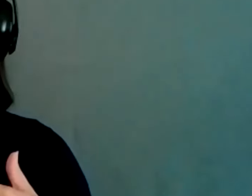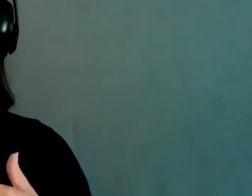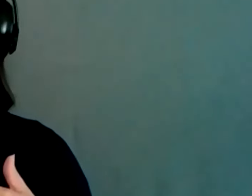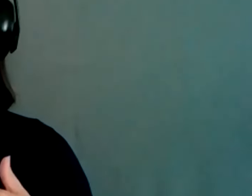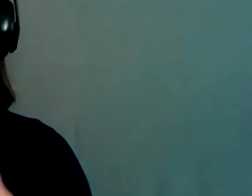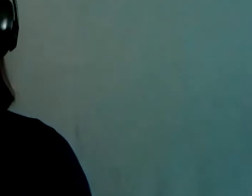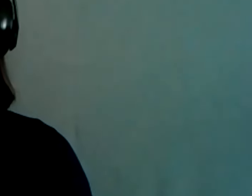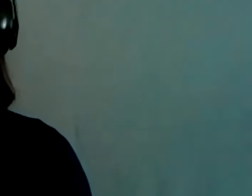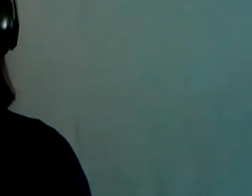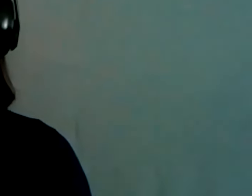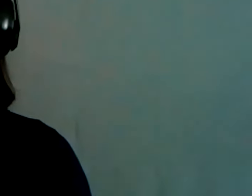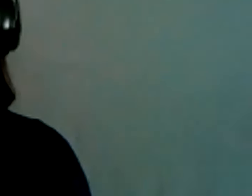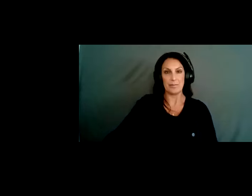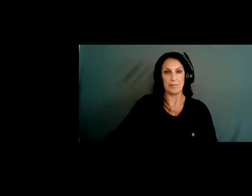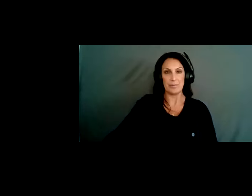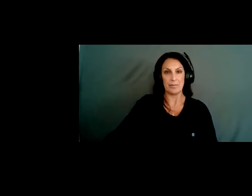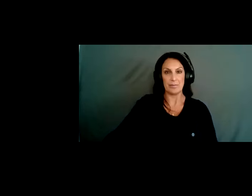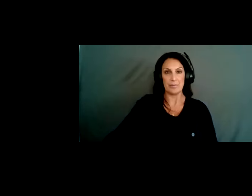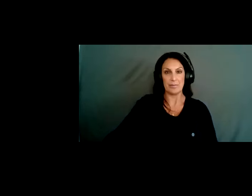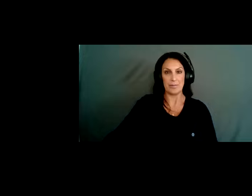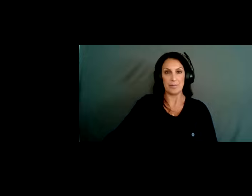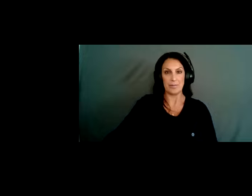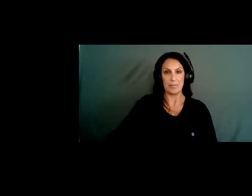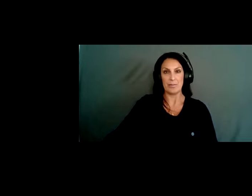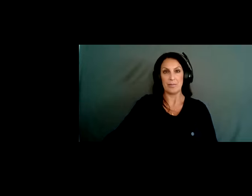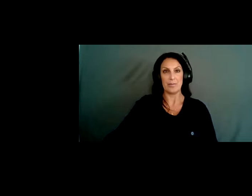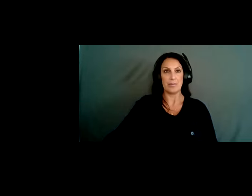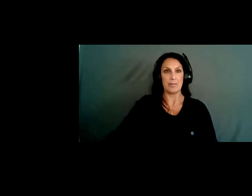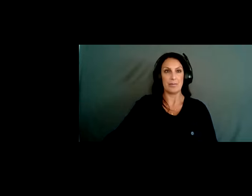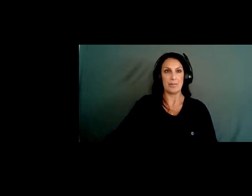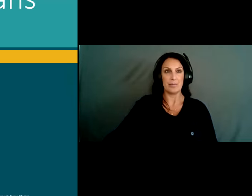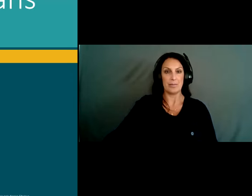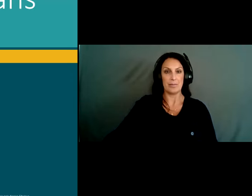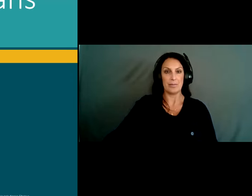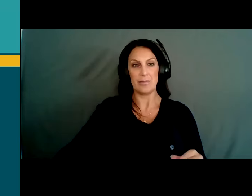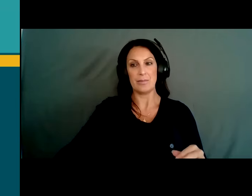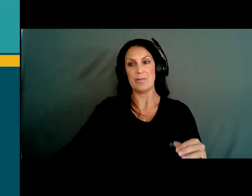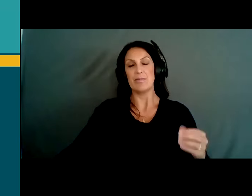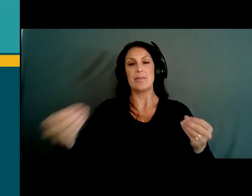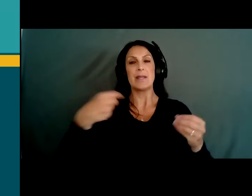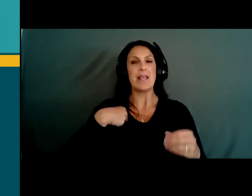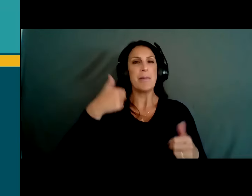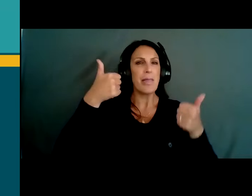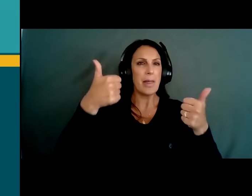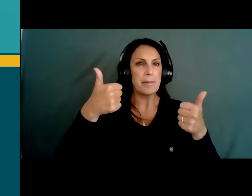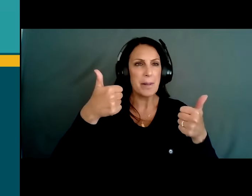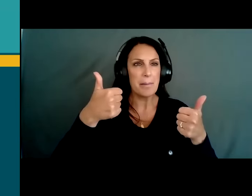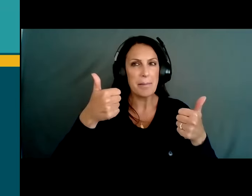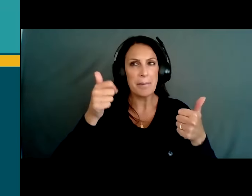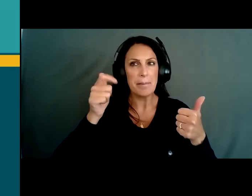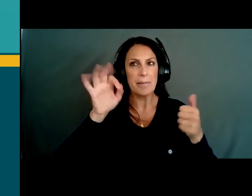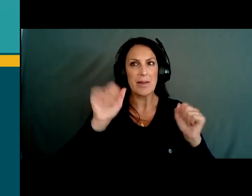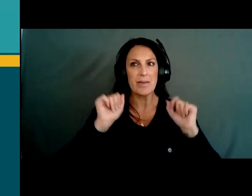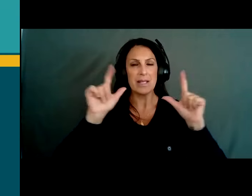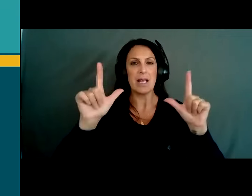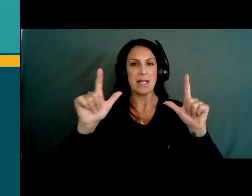pull up my slides real quick. And then, Diana, could you just give me a thumbs up if the slides are